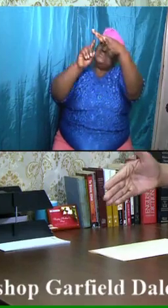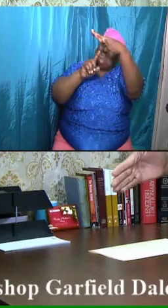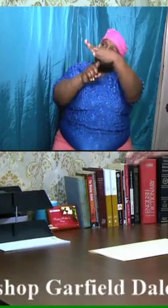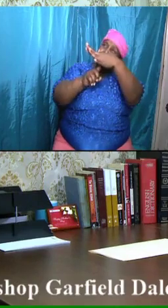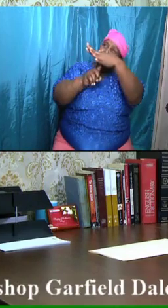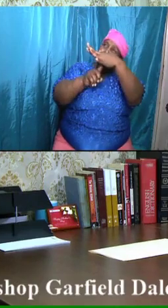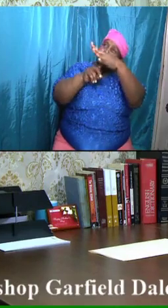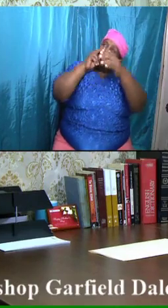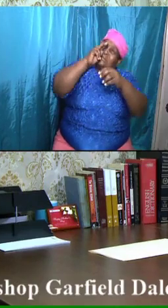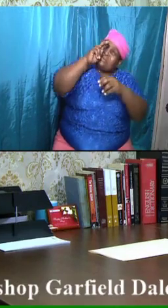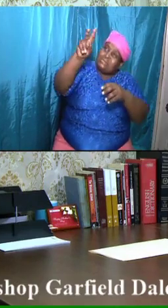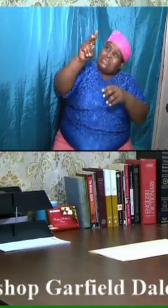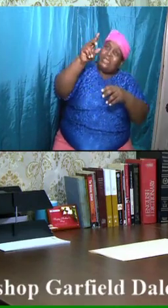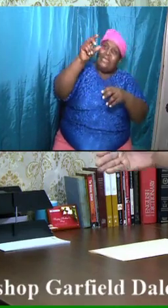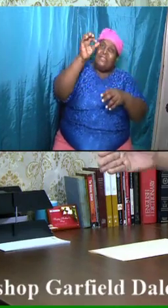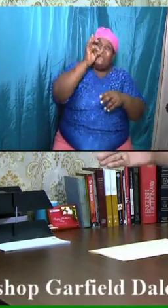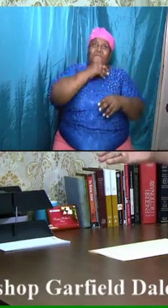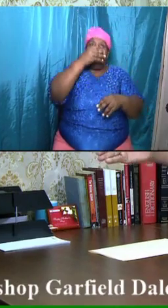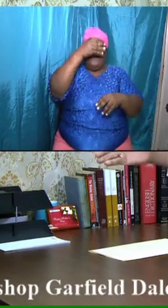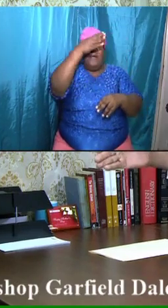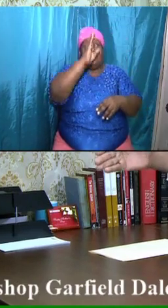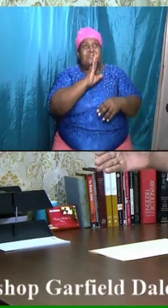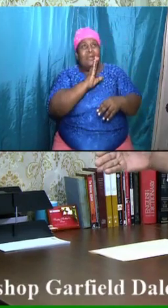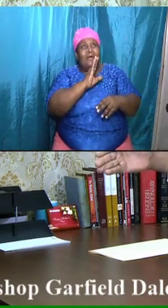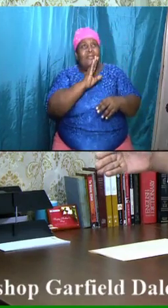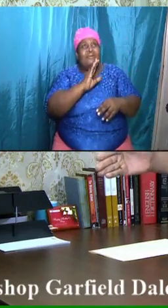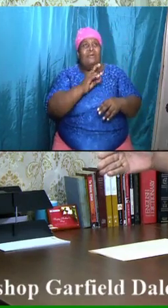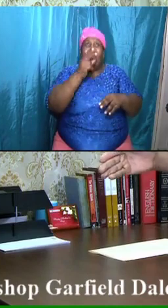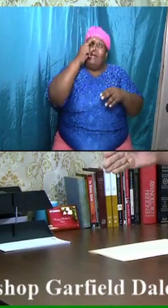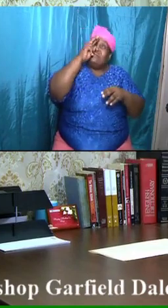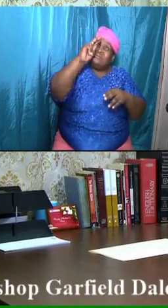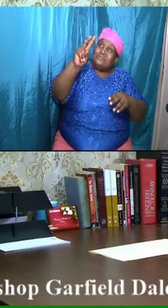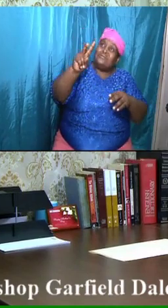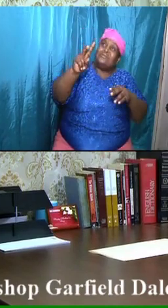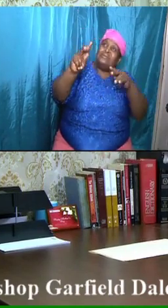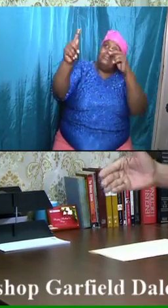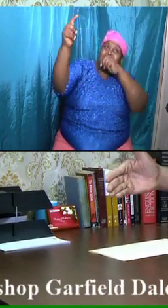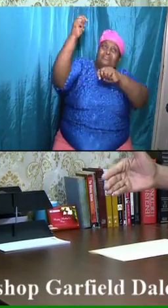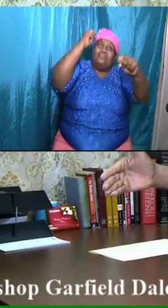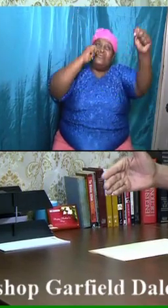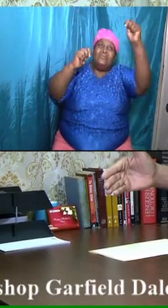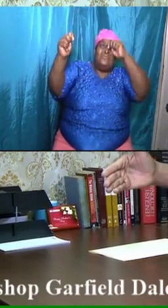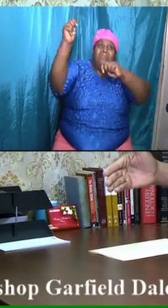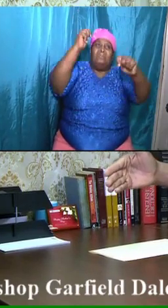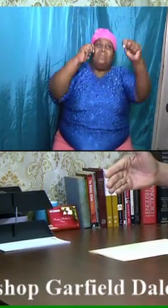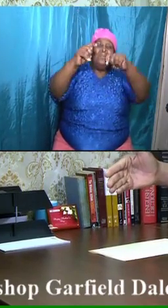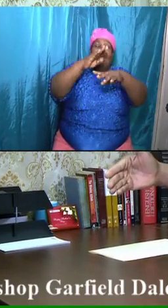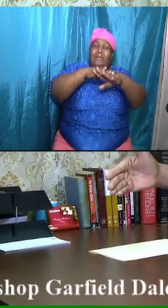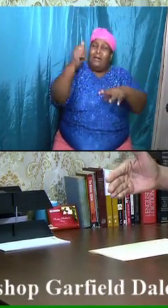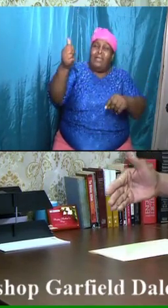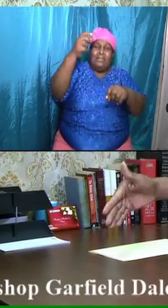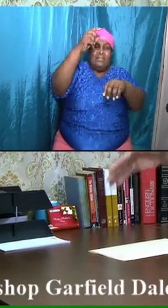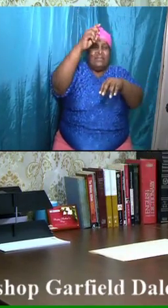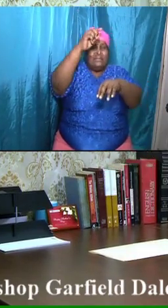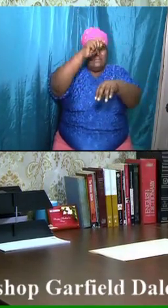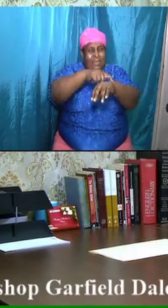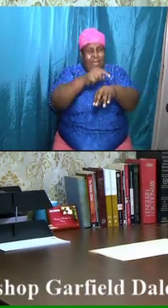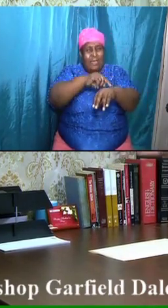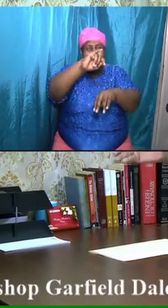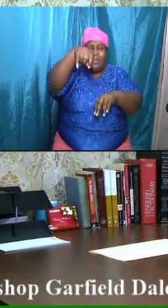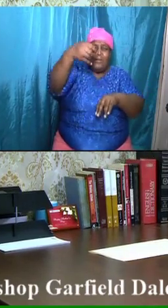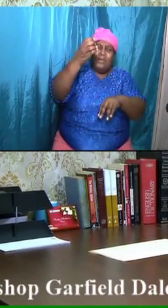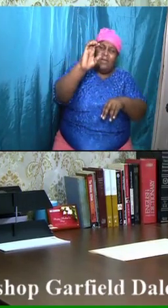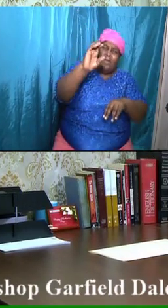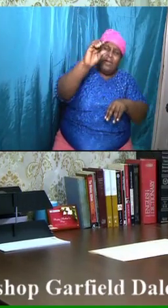Antichrist coming. And they saw the great tribulation period. They called it the time of Jacob's trouble. They